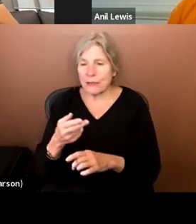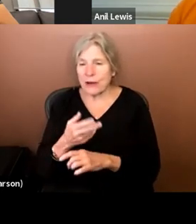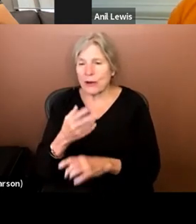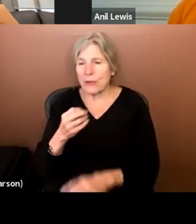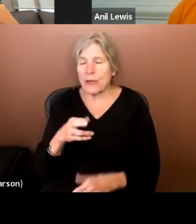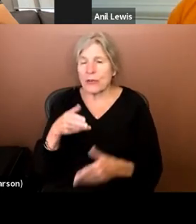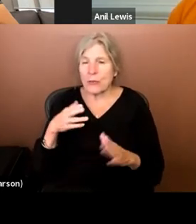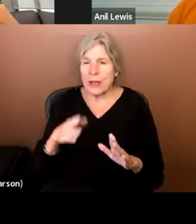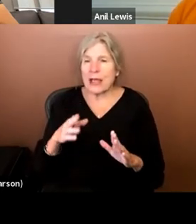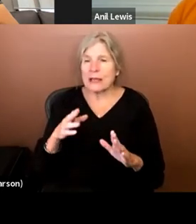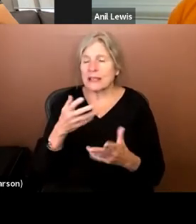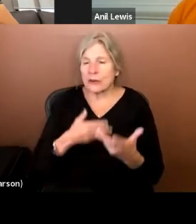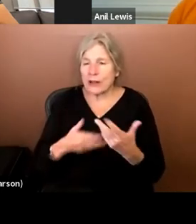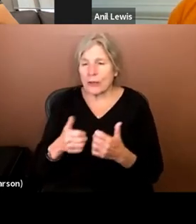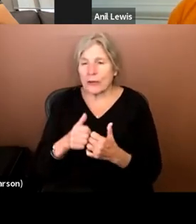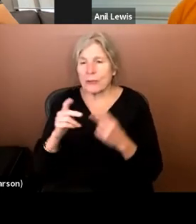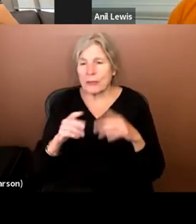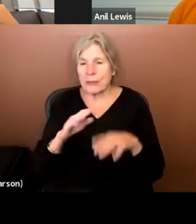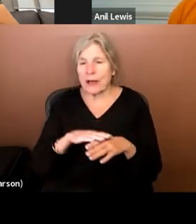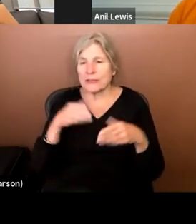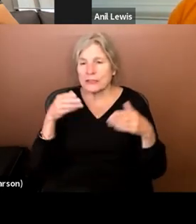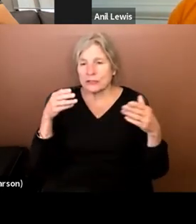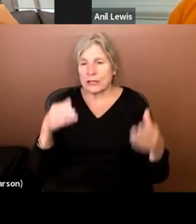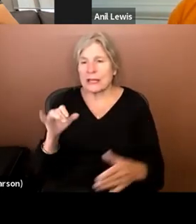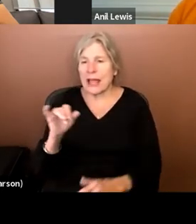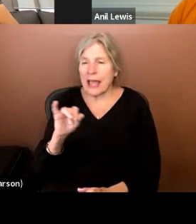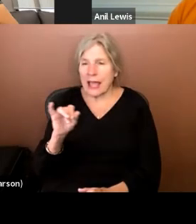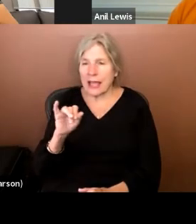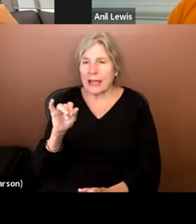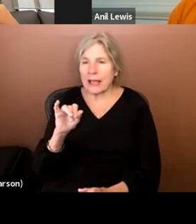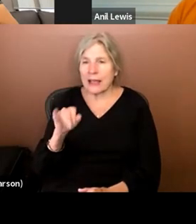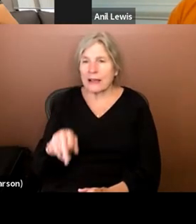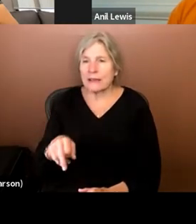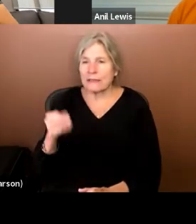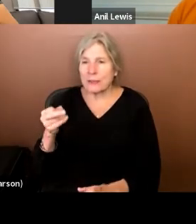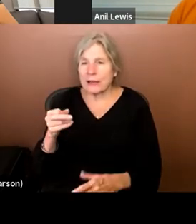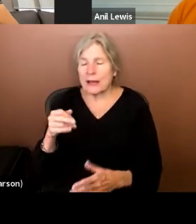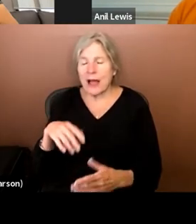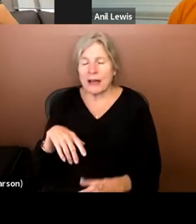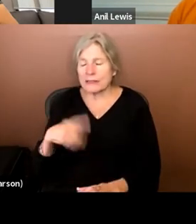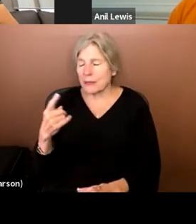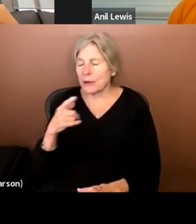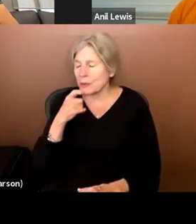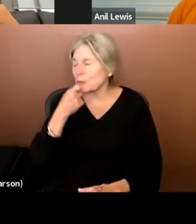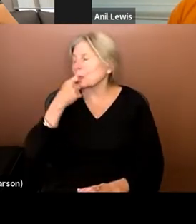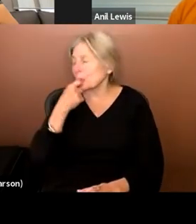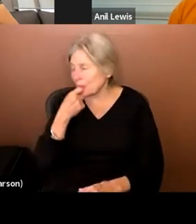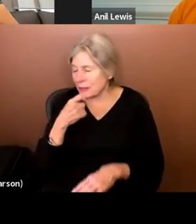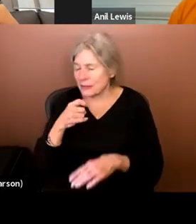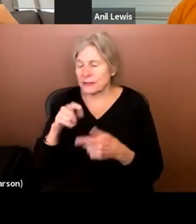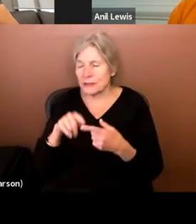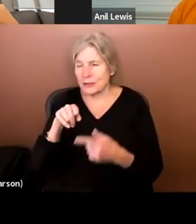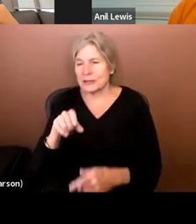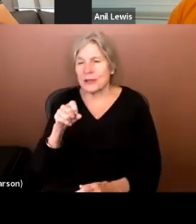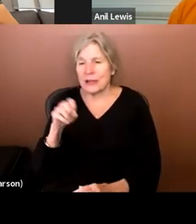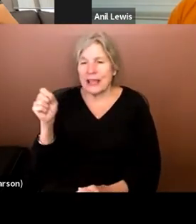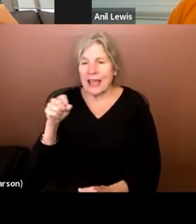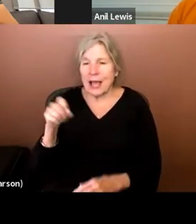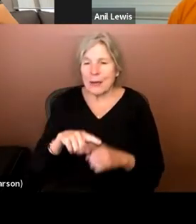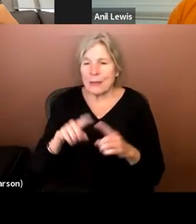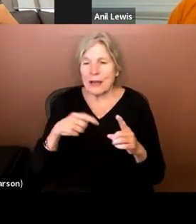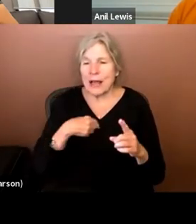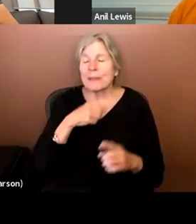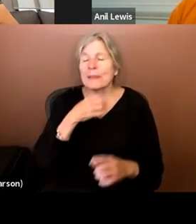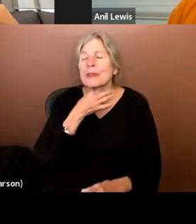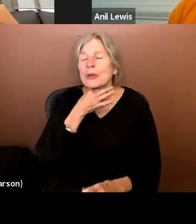the ways that you interact with people on the street, like, like flipping off a cat collar or something like that. Um, so yeah, but, but I,